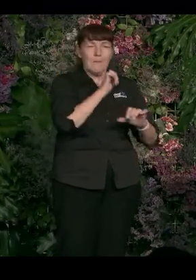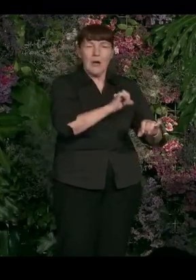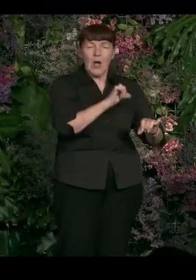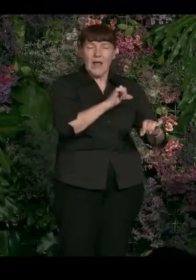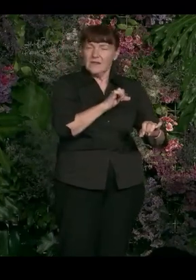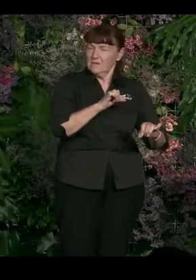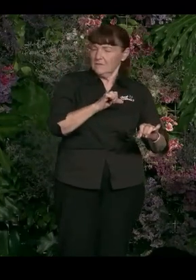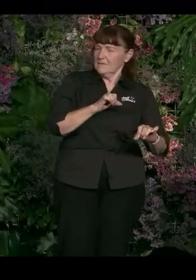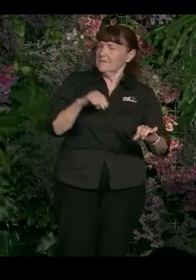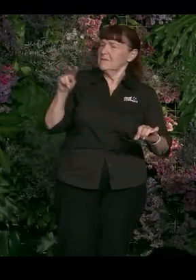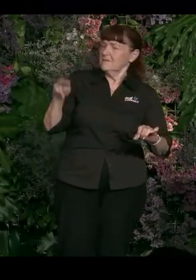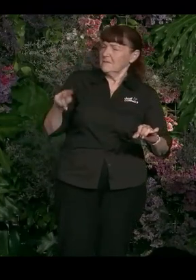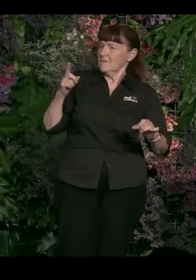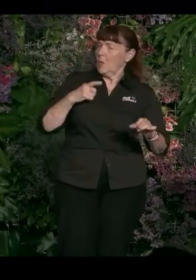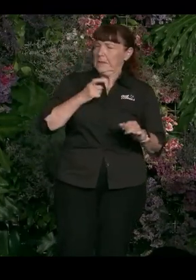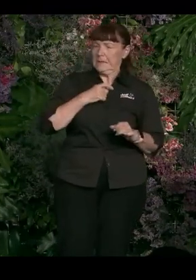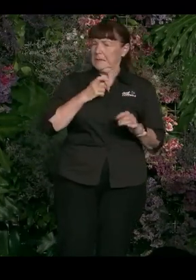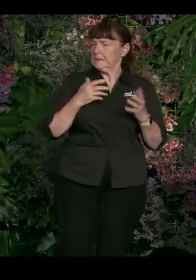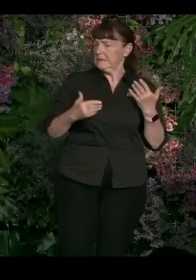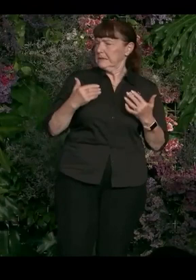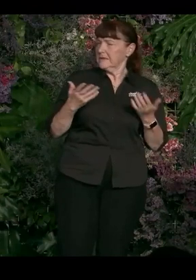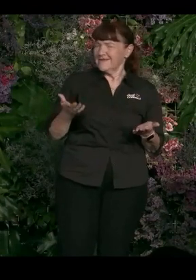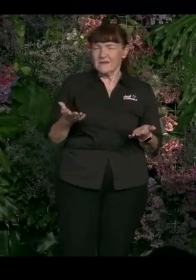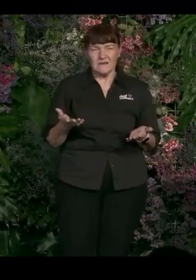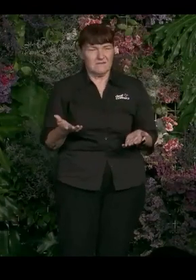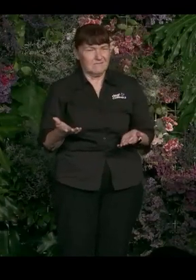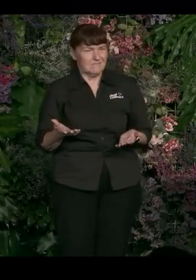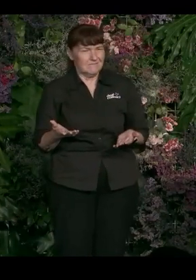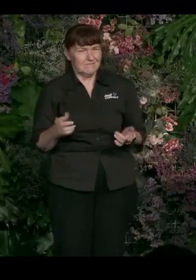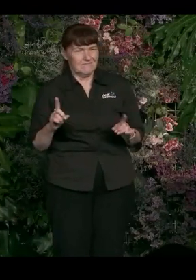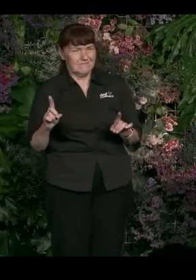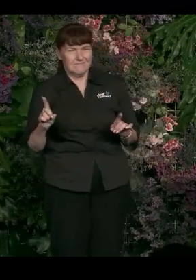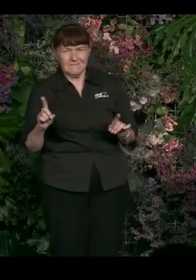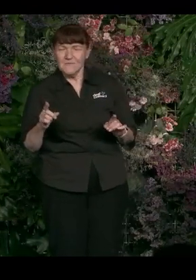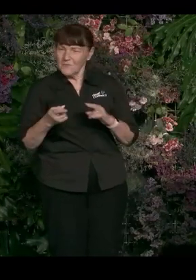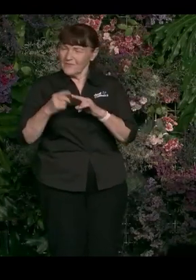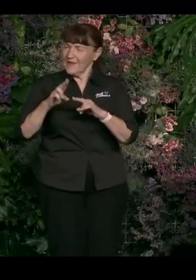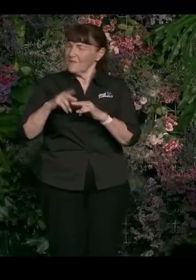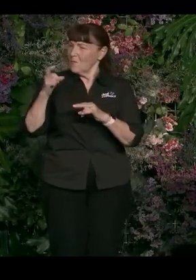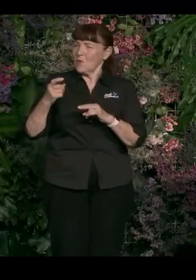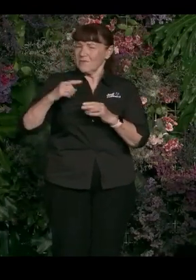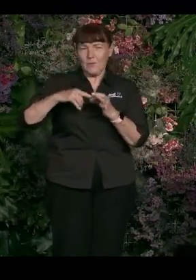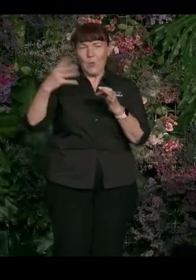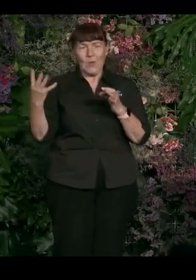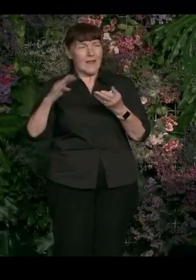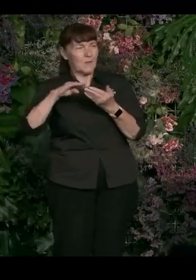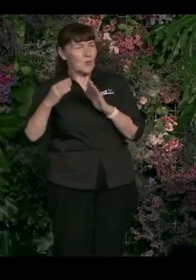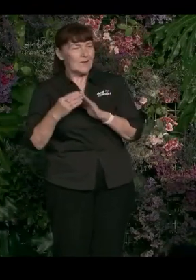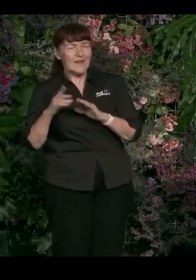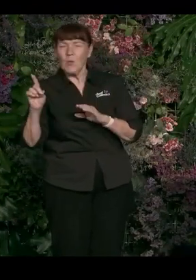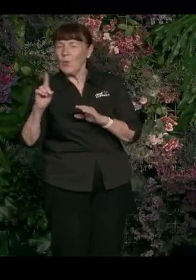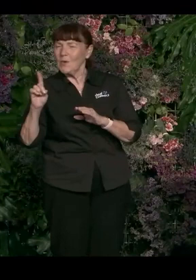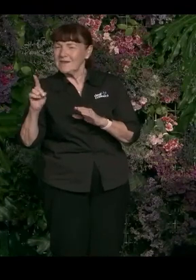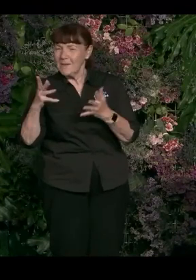I look at someone like that? Or why does that frighten me so much if someone's from our community? What is it that really